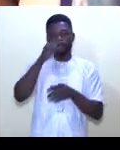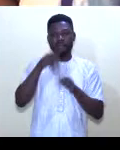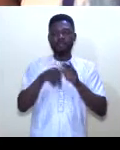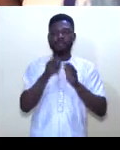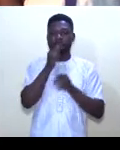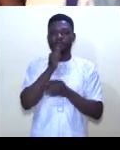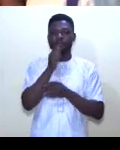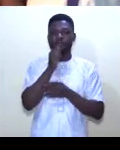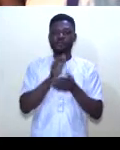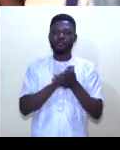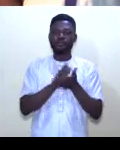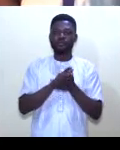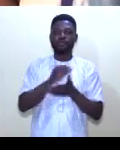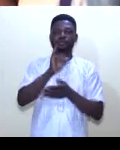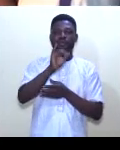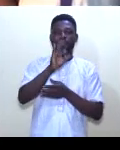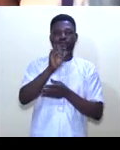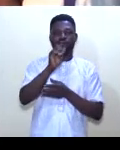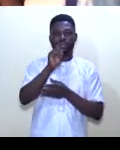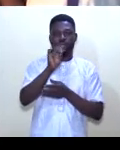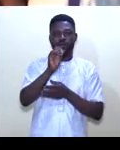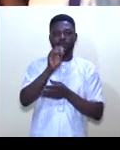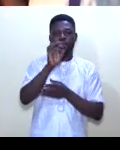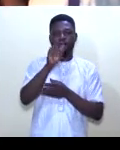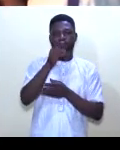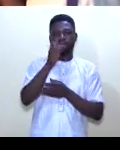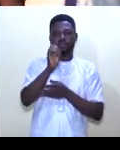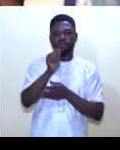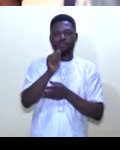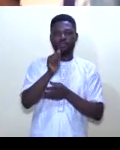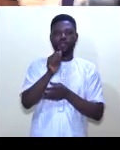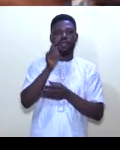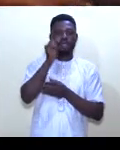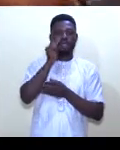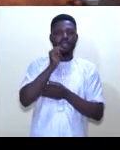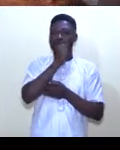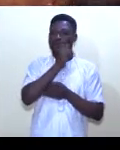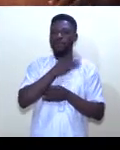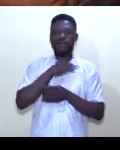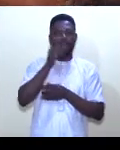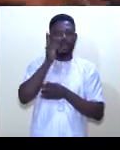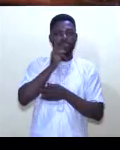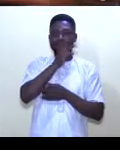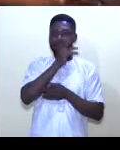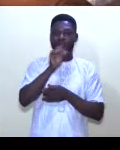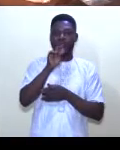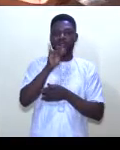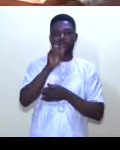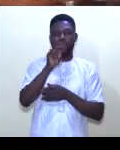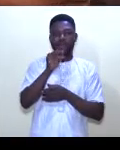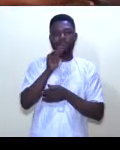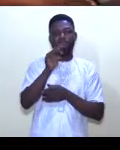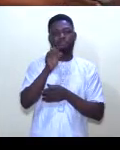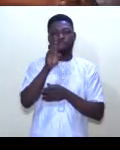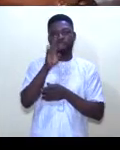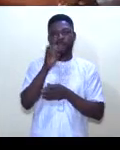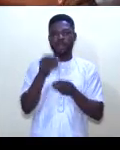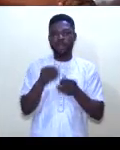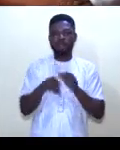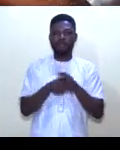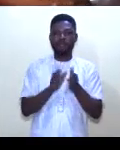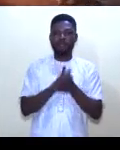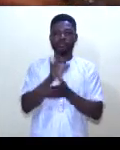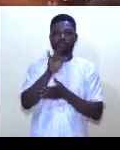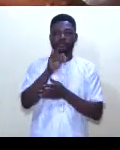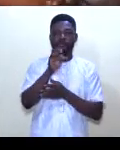Otamoskide's Private School, Egbeda Alimoshio LGEA. Taiwo and Kende Aliu, Maryland Primary